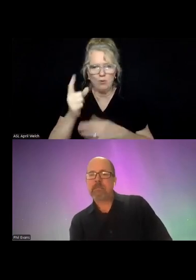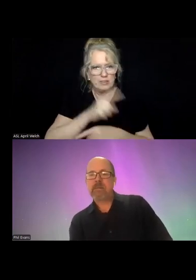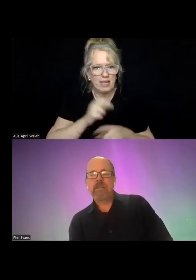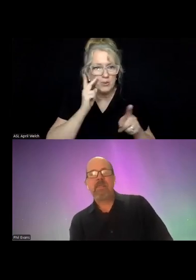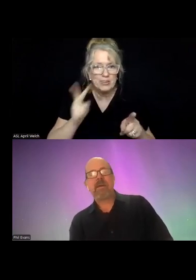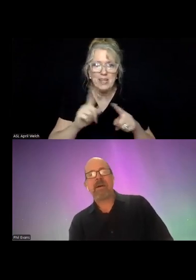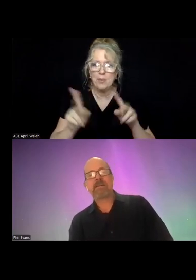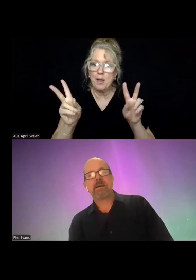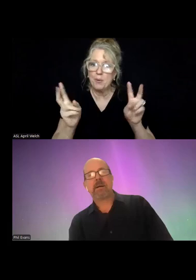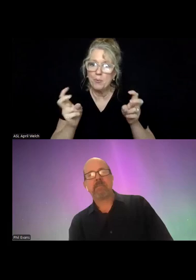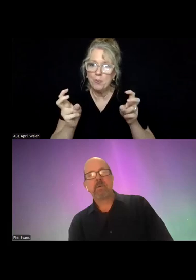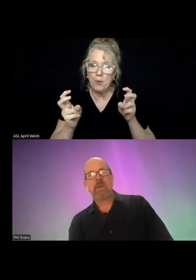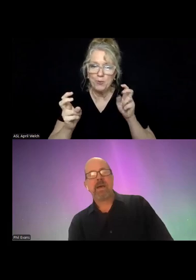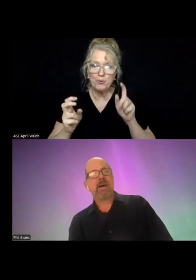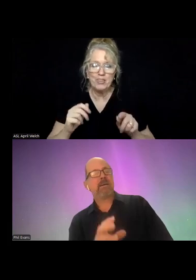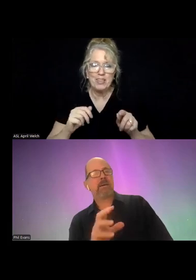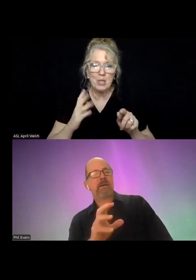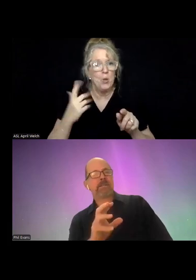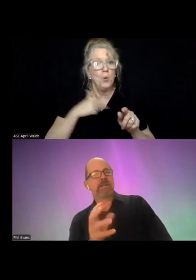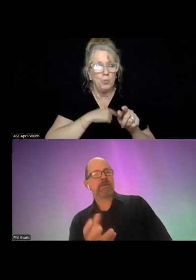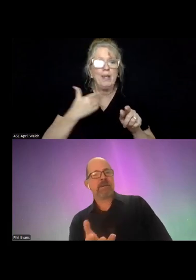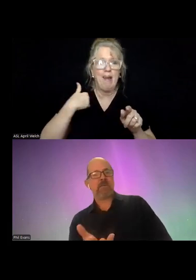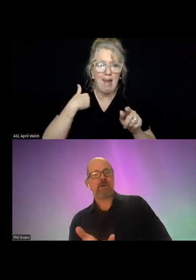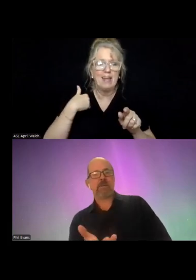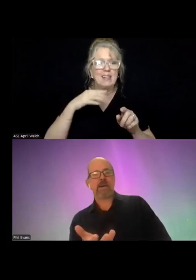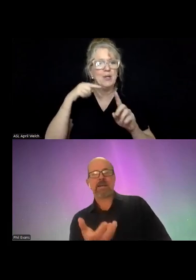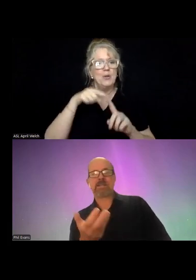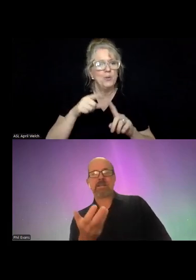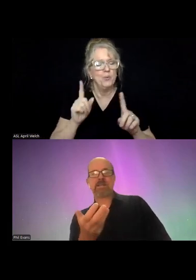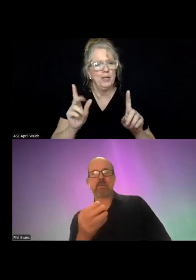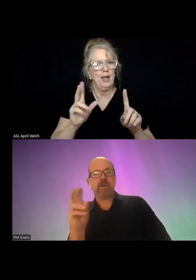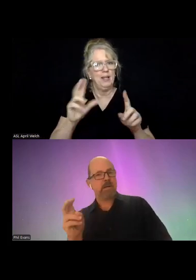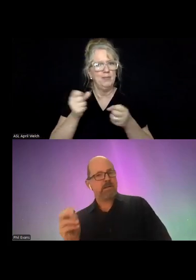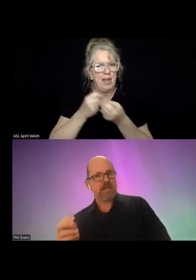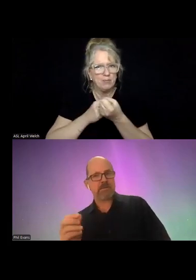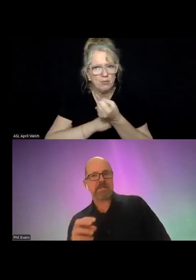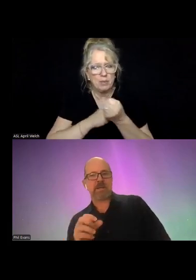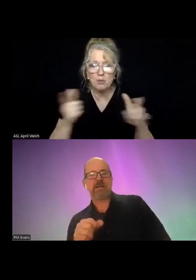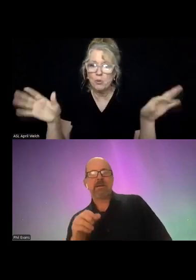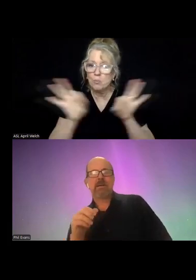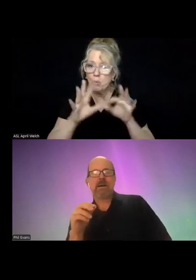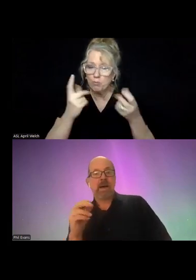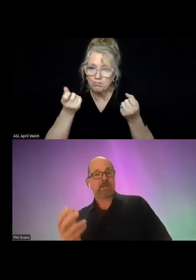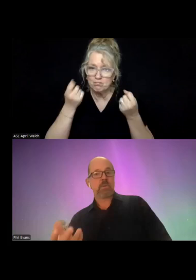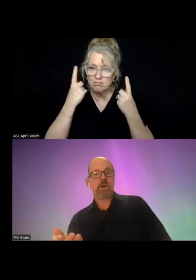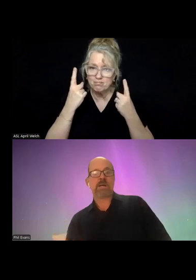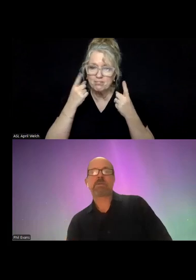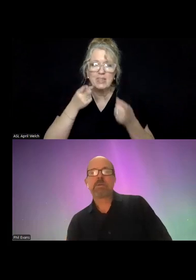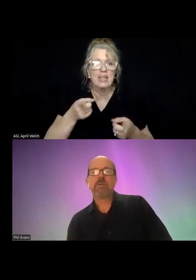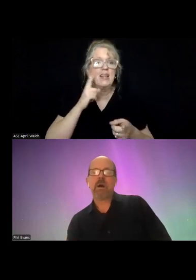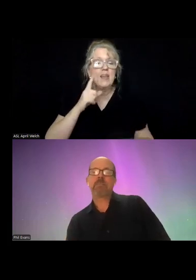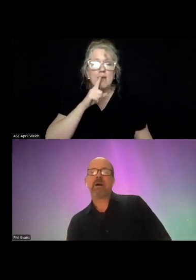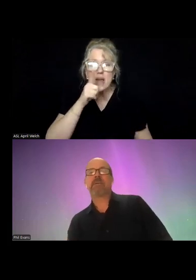quote there that, um, we had a particular framework around that. It's, it's important to understand, we said, uh, actual